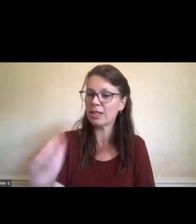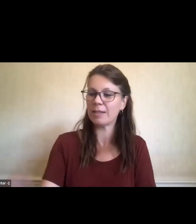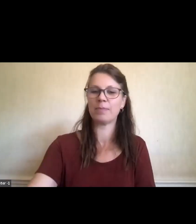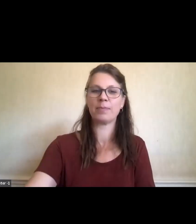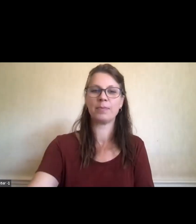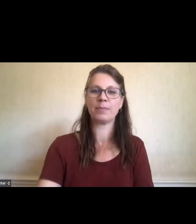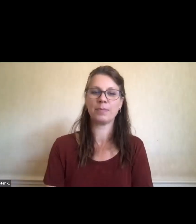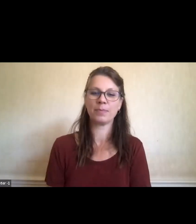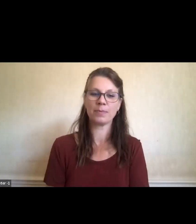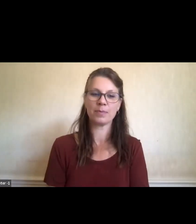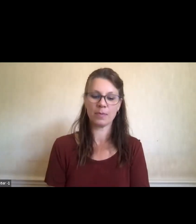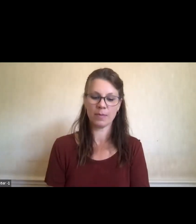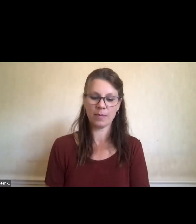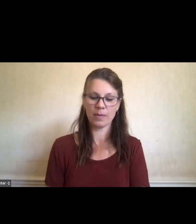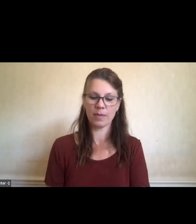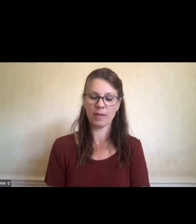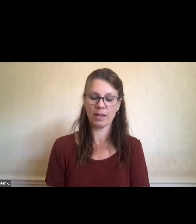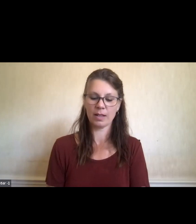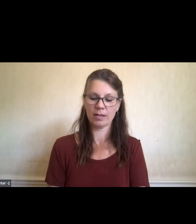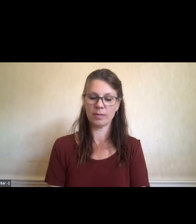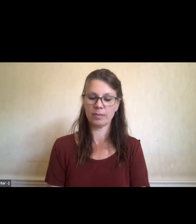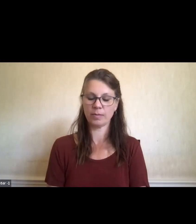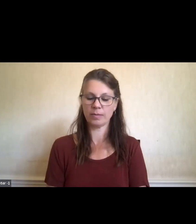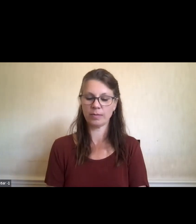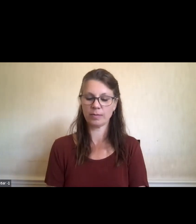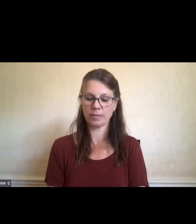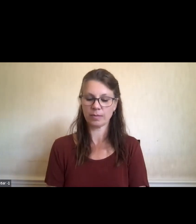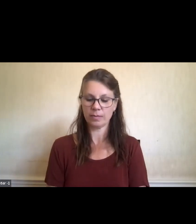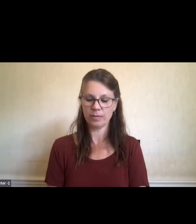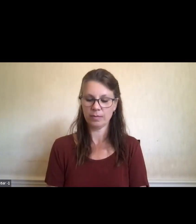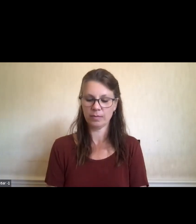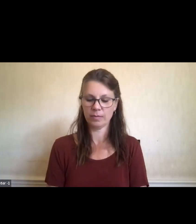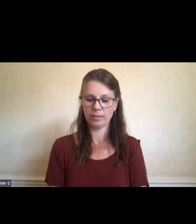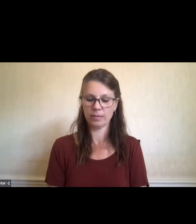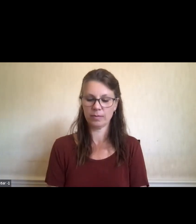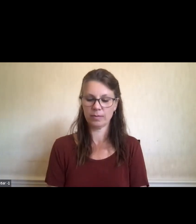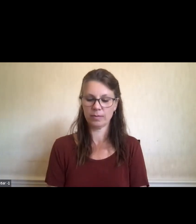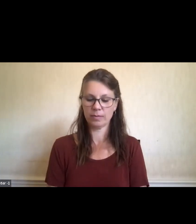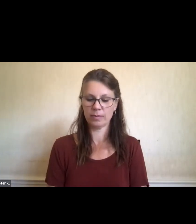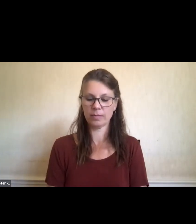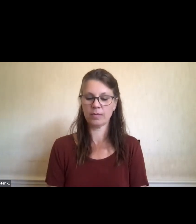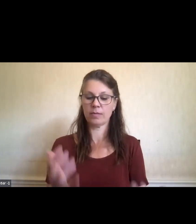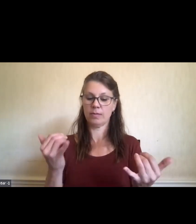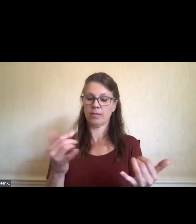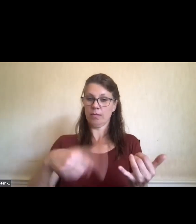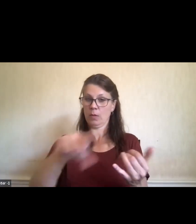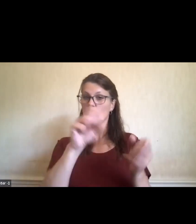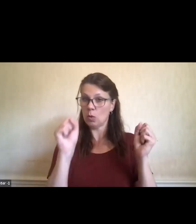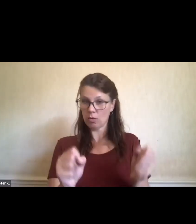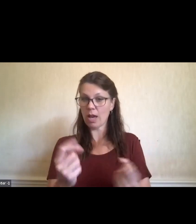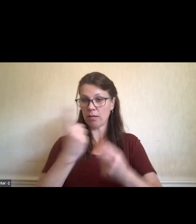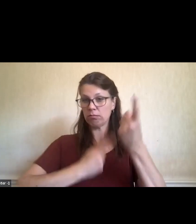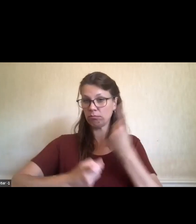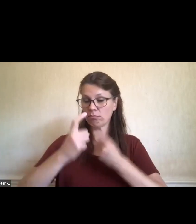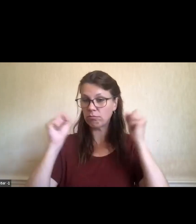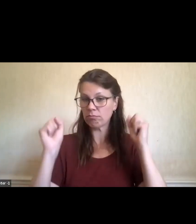We have the opportunity for you to ask questions of our panelists. You'll see at the bottom of